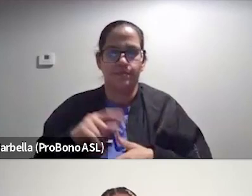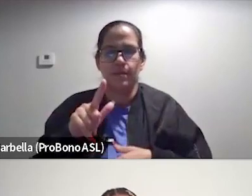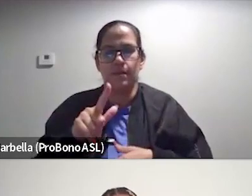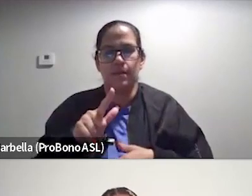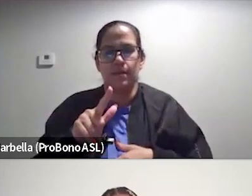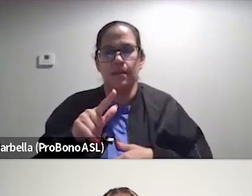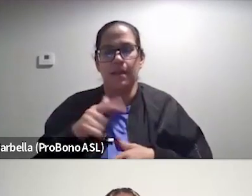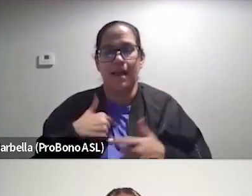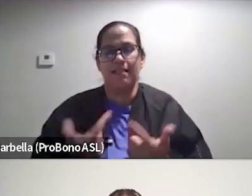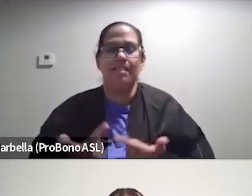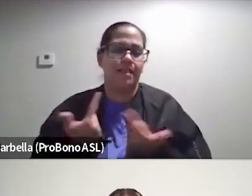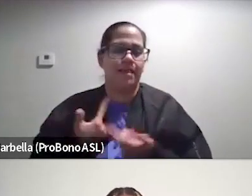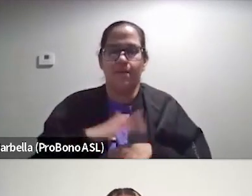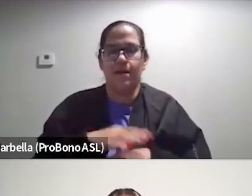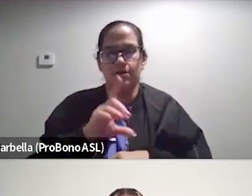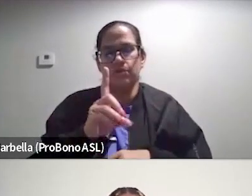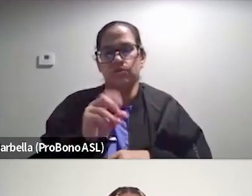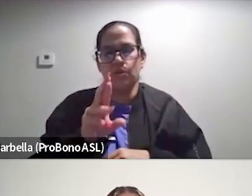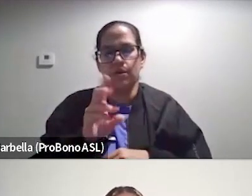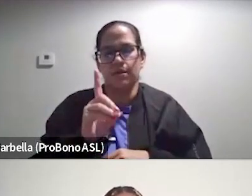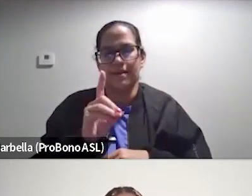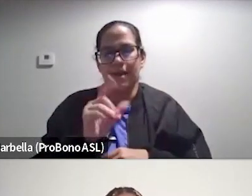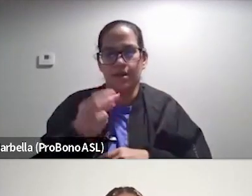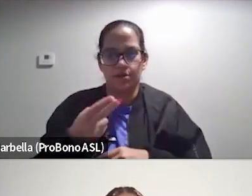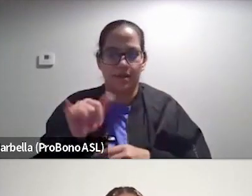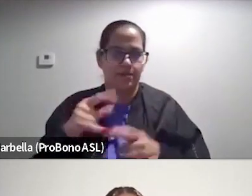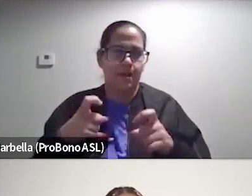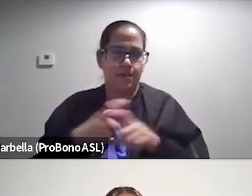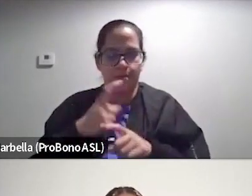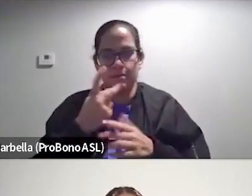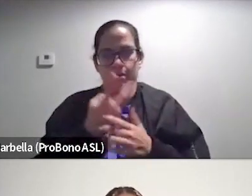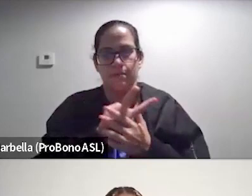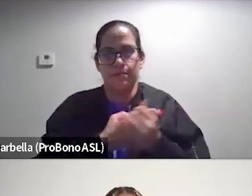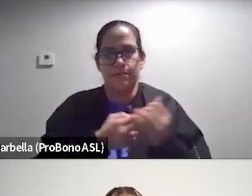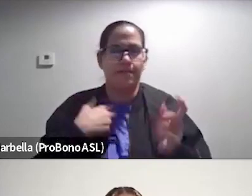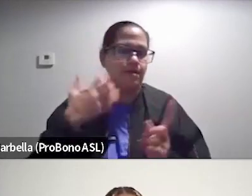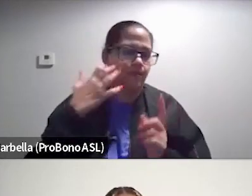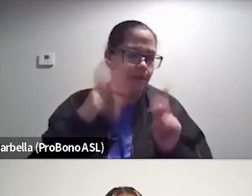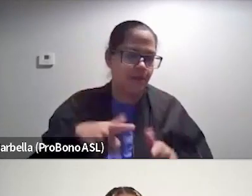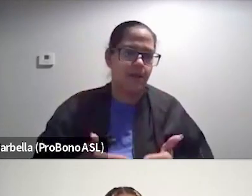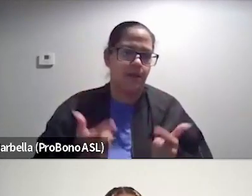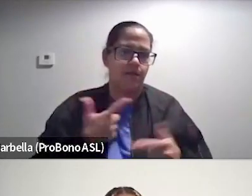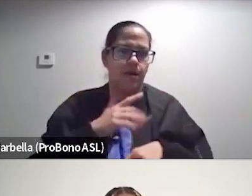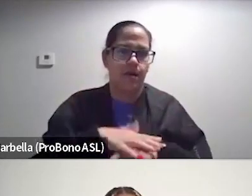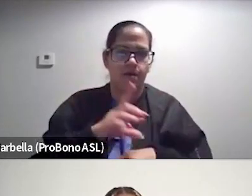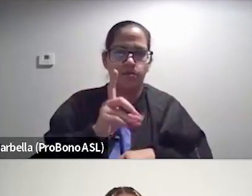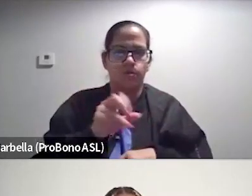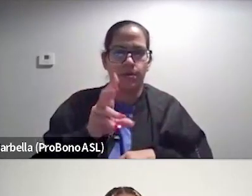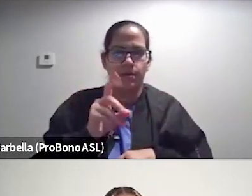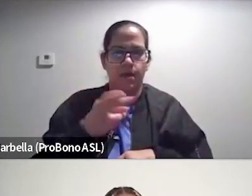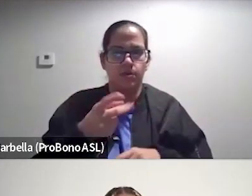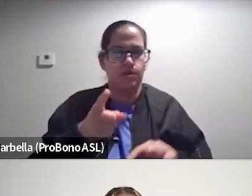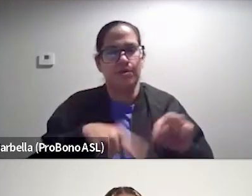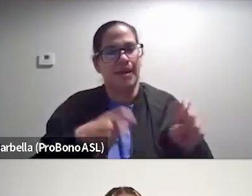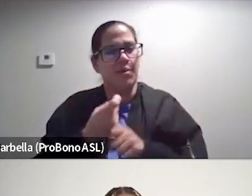DoorDash. And that is complicated because both I'm a fat person living on DoorDash, right? Like there's, it's like, can't